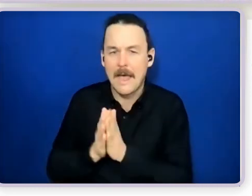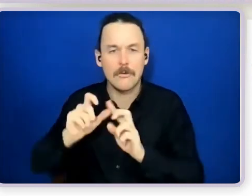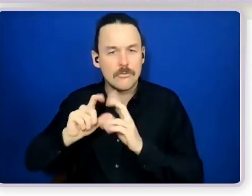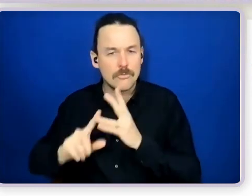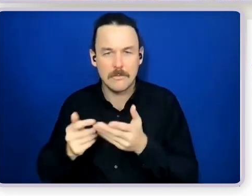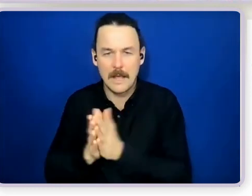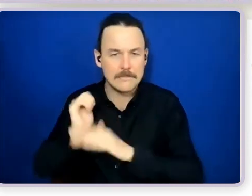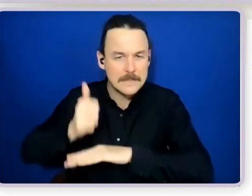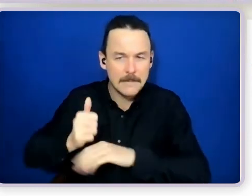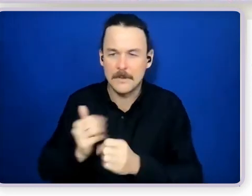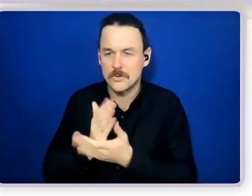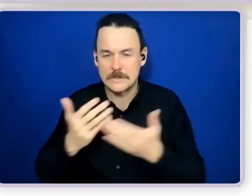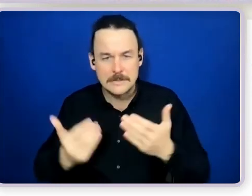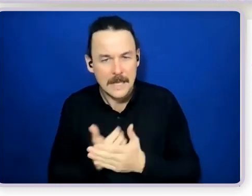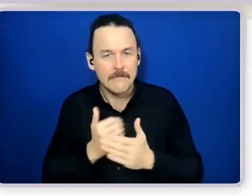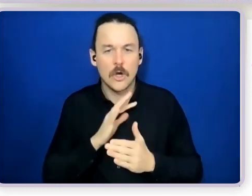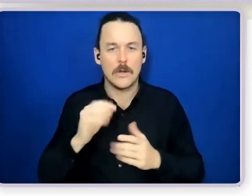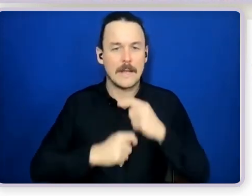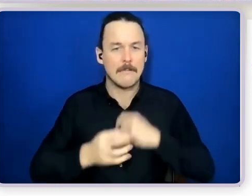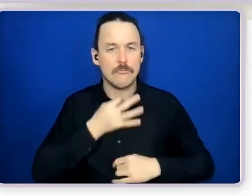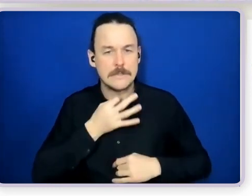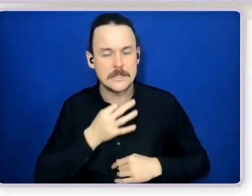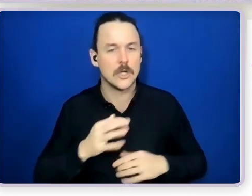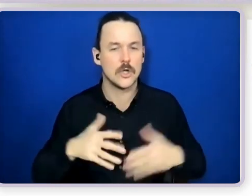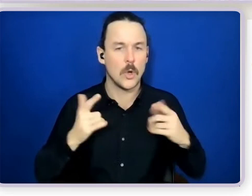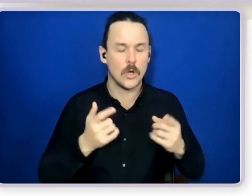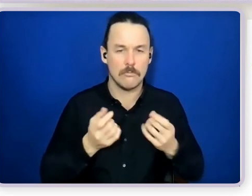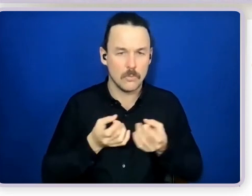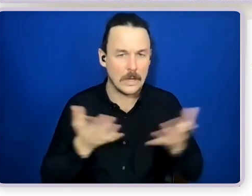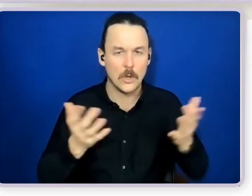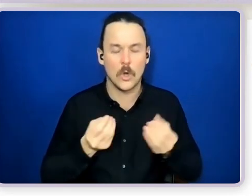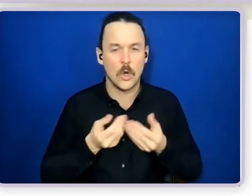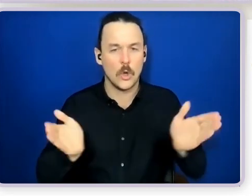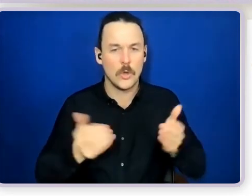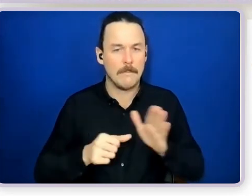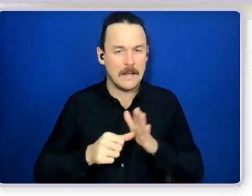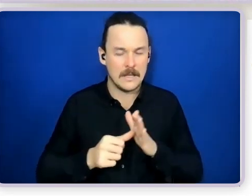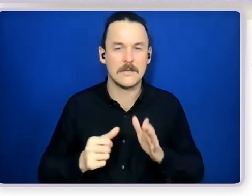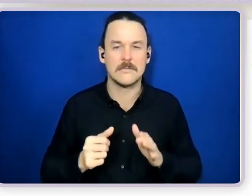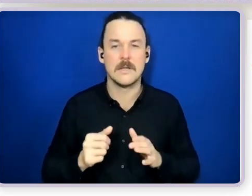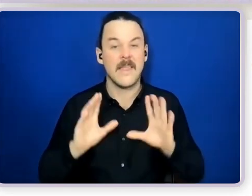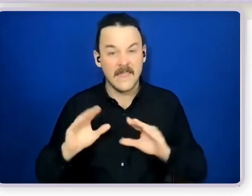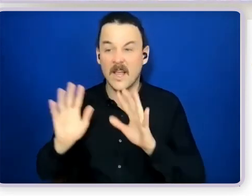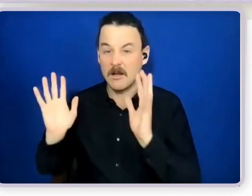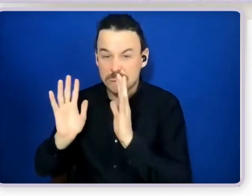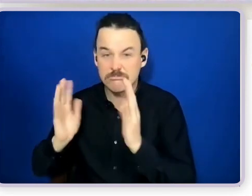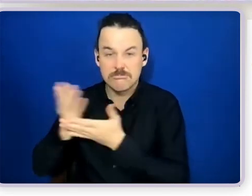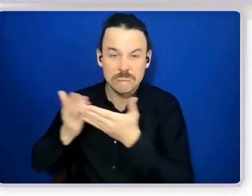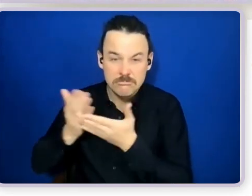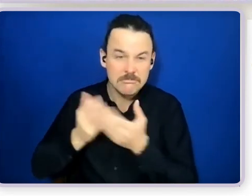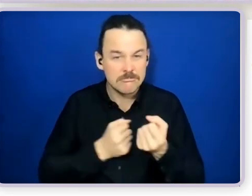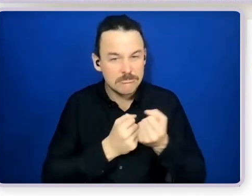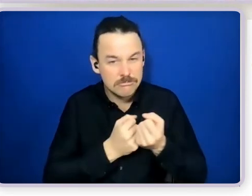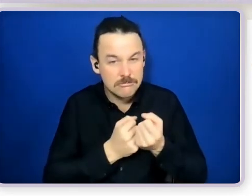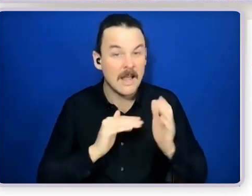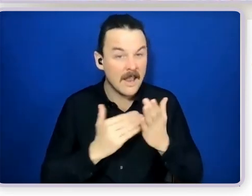put herself at risk financially all of those things and we discussed it and they from that point helped her to do that she's now managing a lot of her money